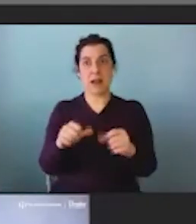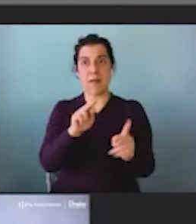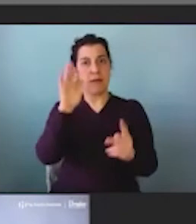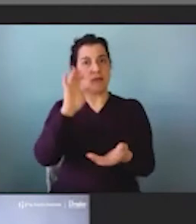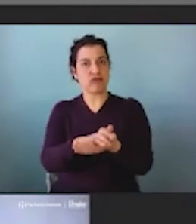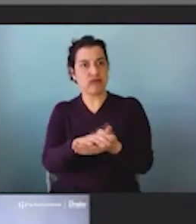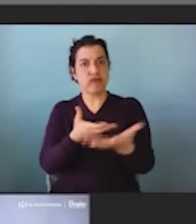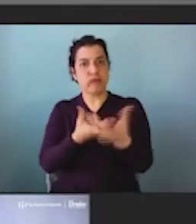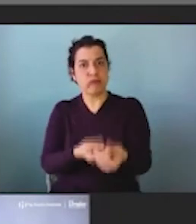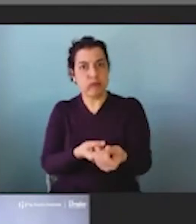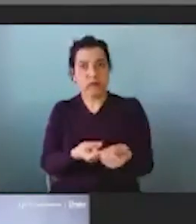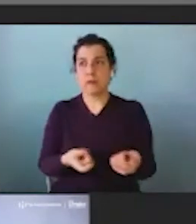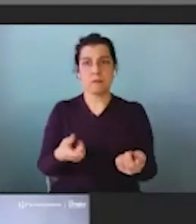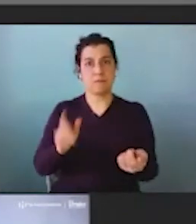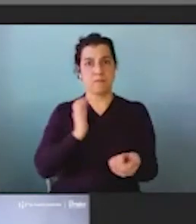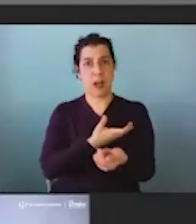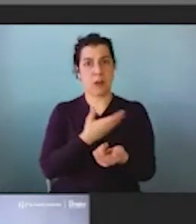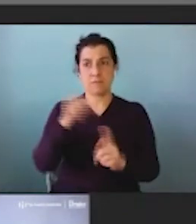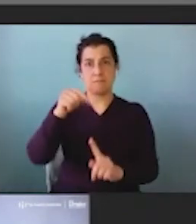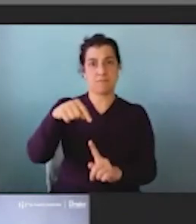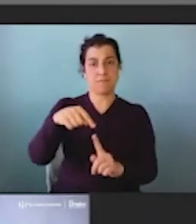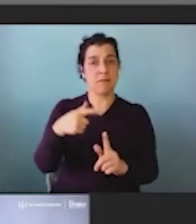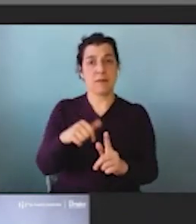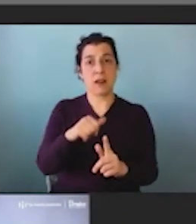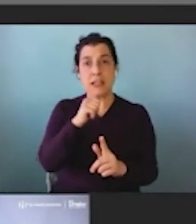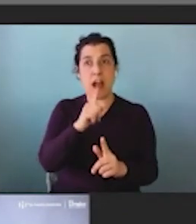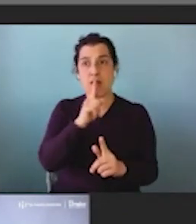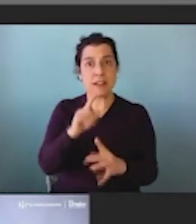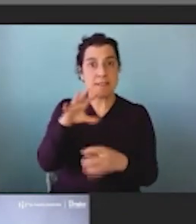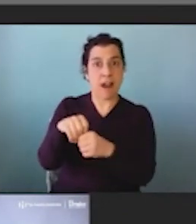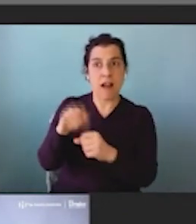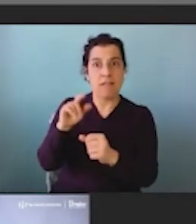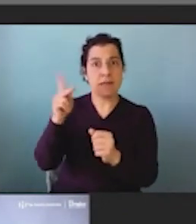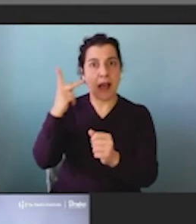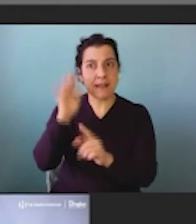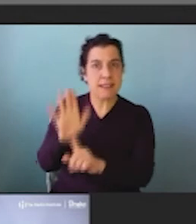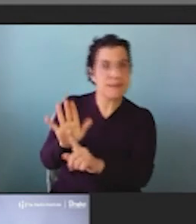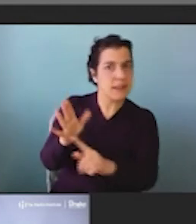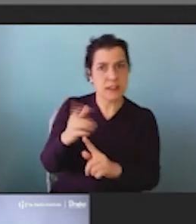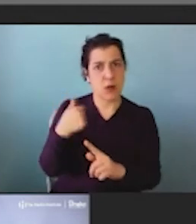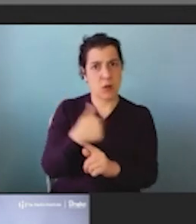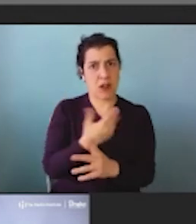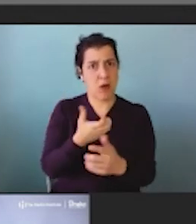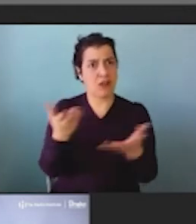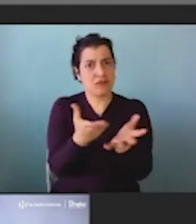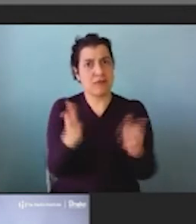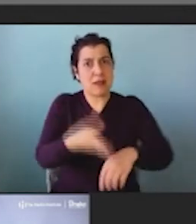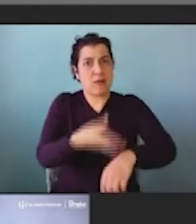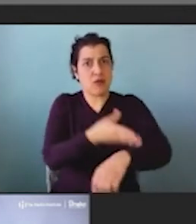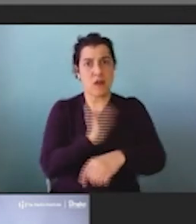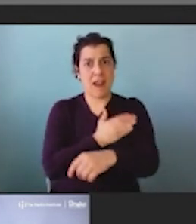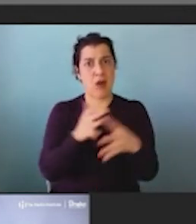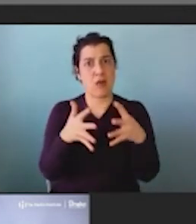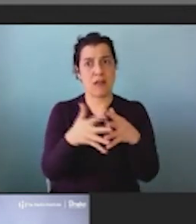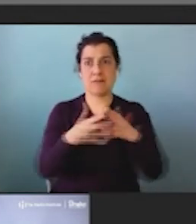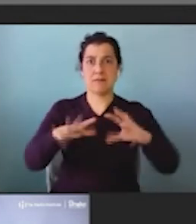you know, don't have any horse in the race, we just want to improve our population's health and our country. And